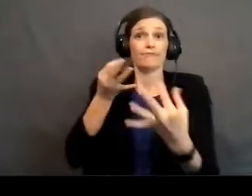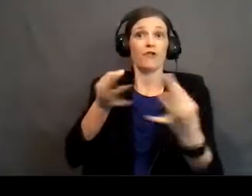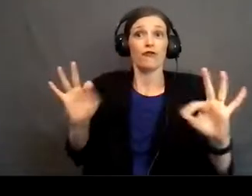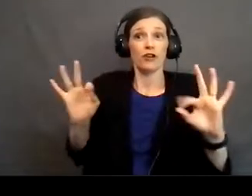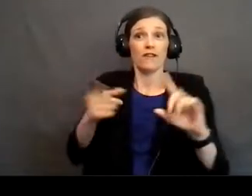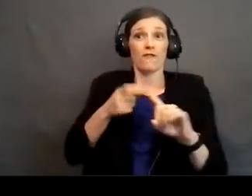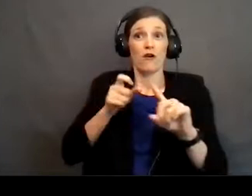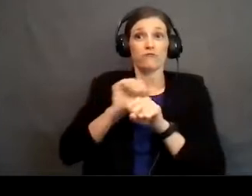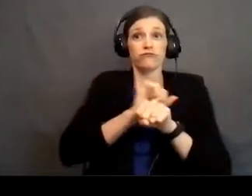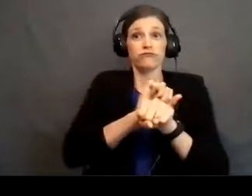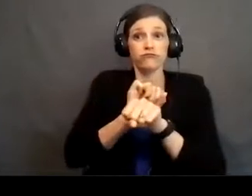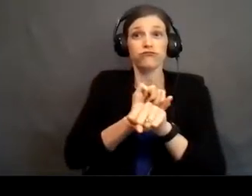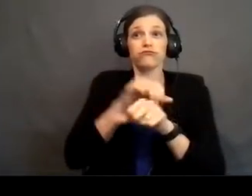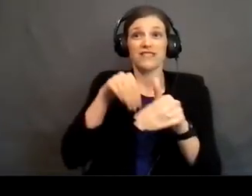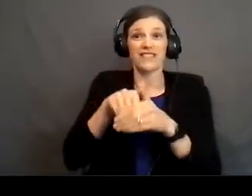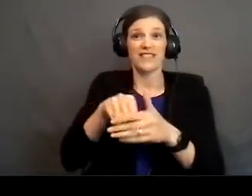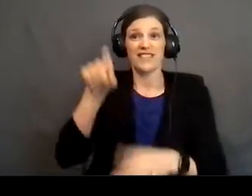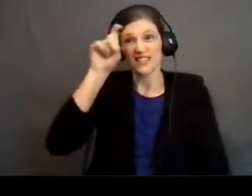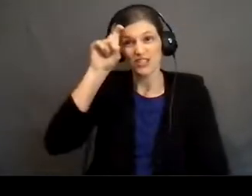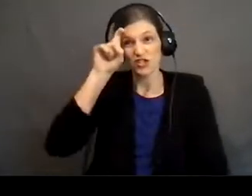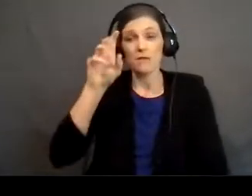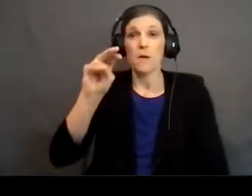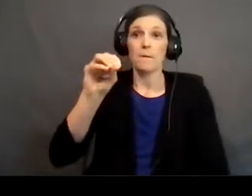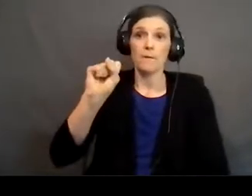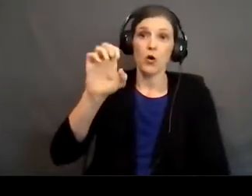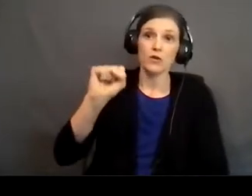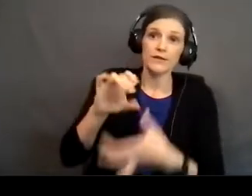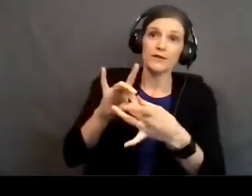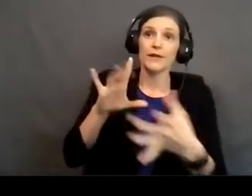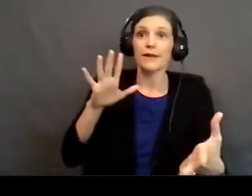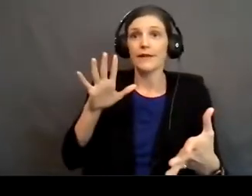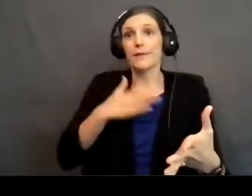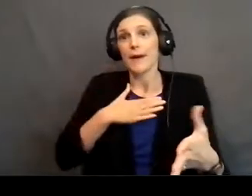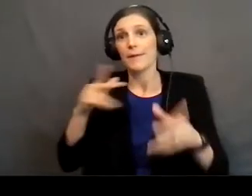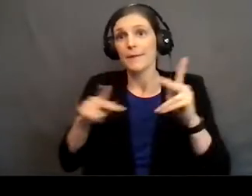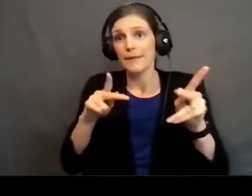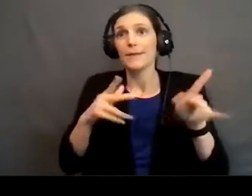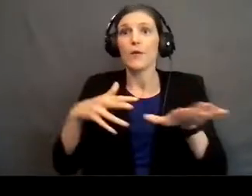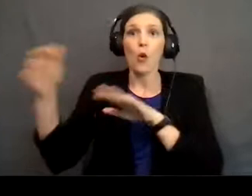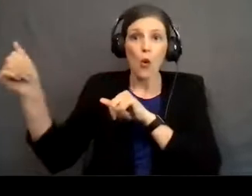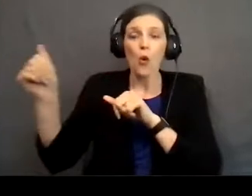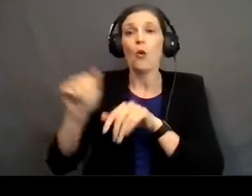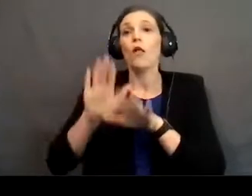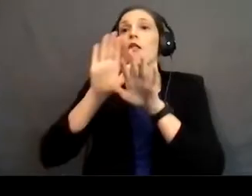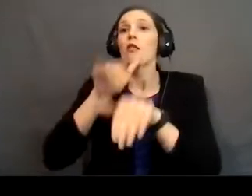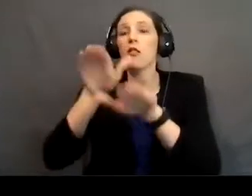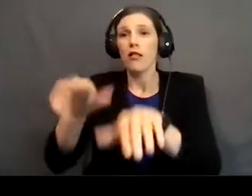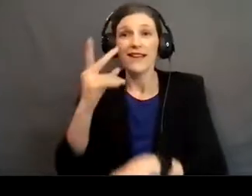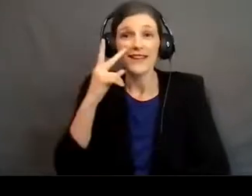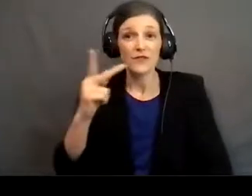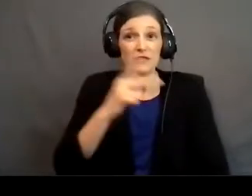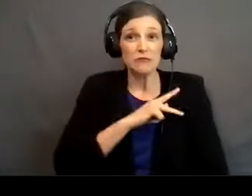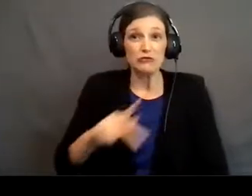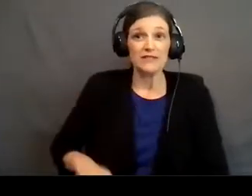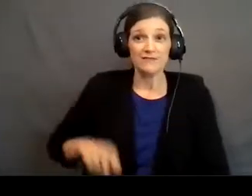captivity in Egypt. So, you know, Moses let my people go. They left the fair. They crossed the Red Sea. If you've seen the Prince of Egypt, that whole